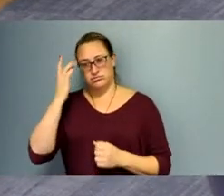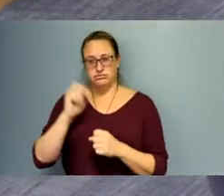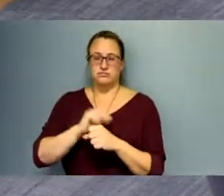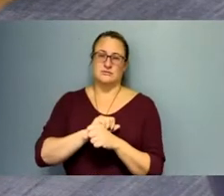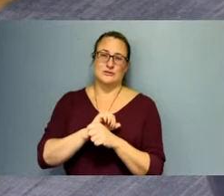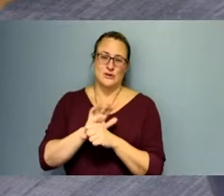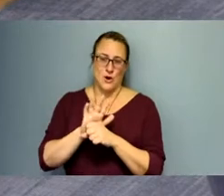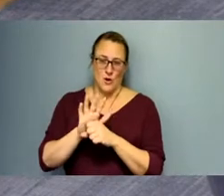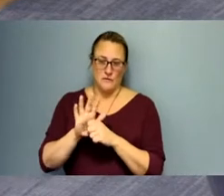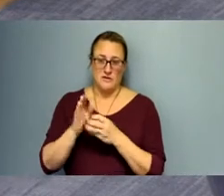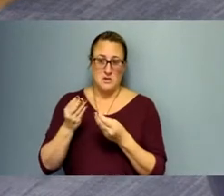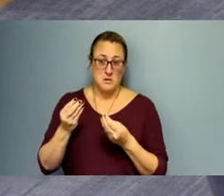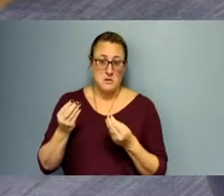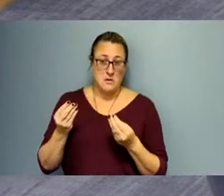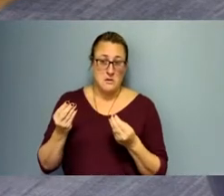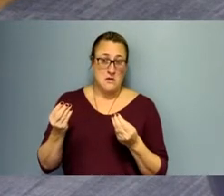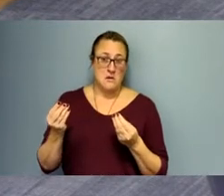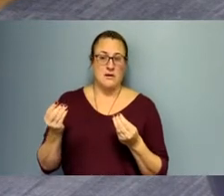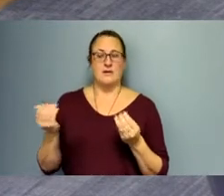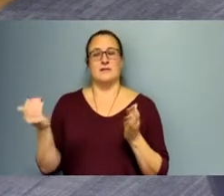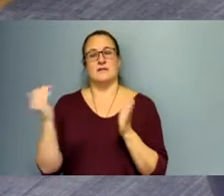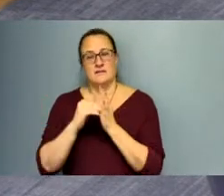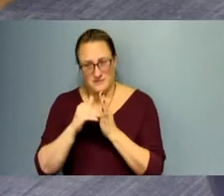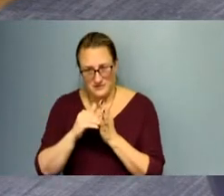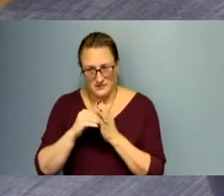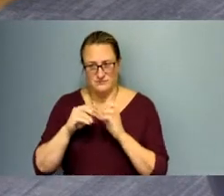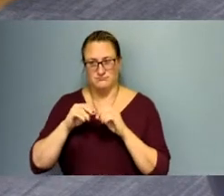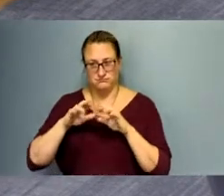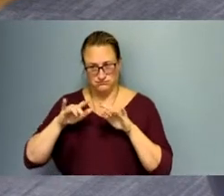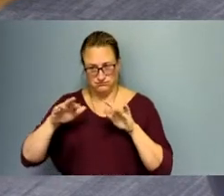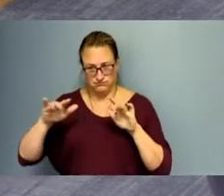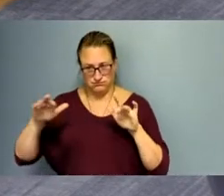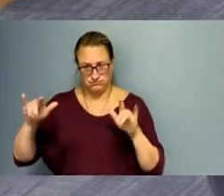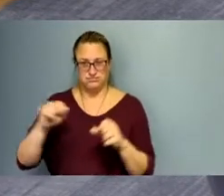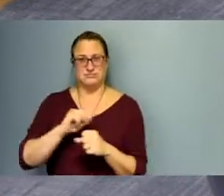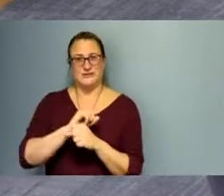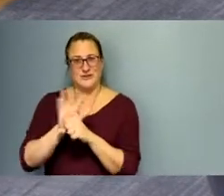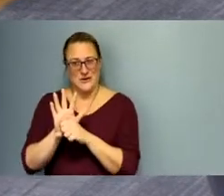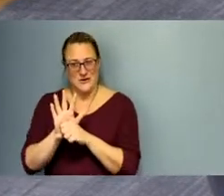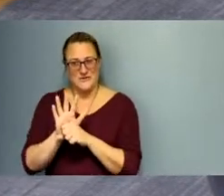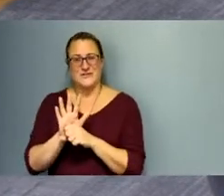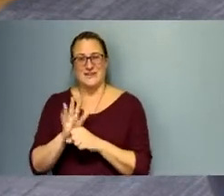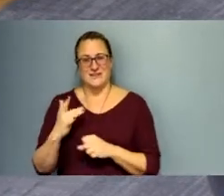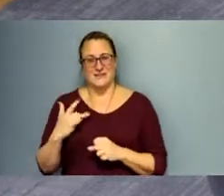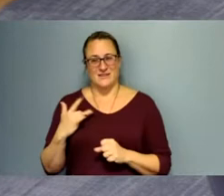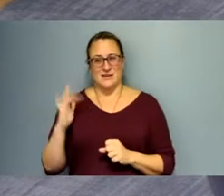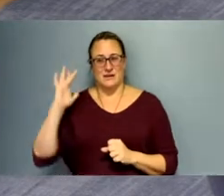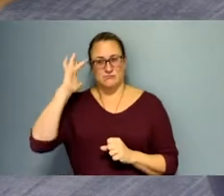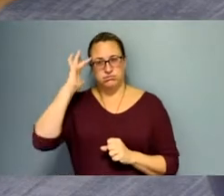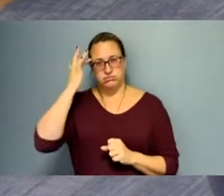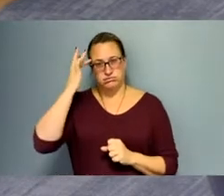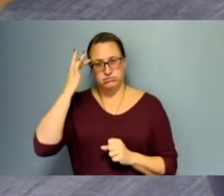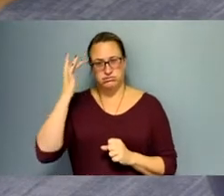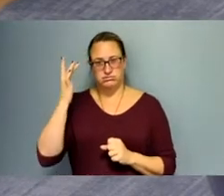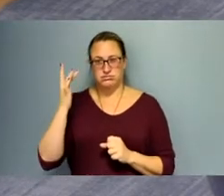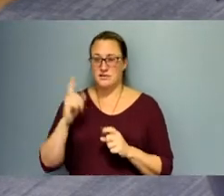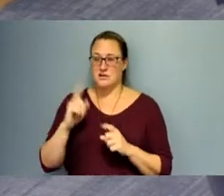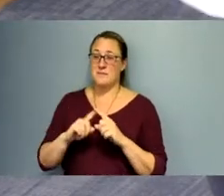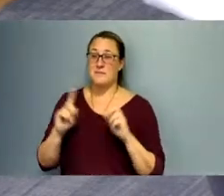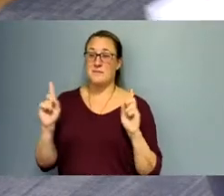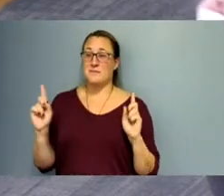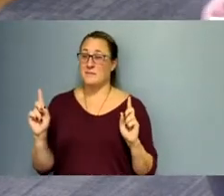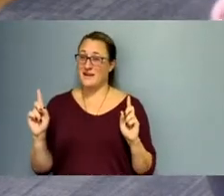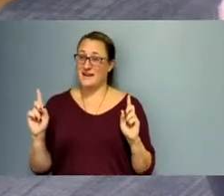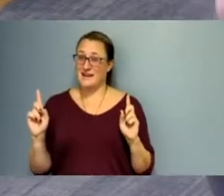reintroduction and reengagement with COVID fatigue. However, I'm bringing all of that sunshine from